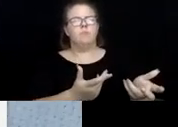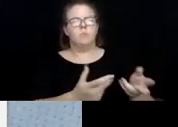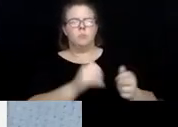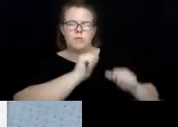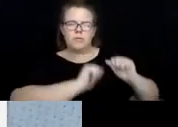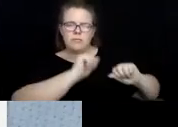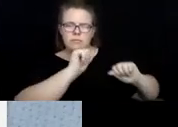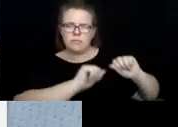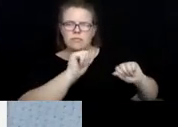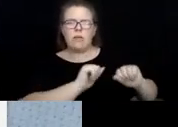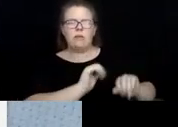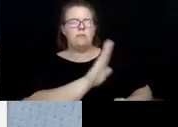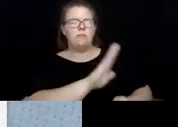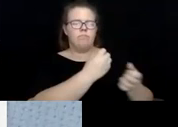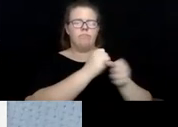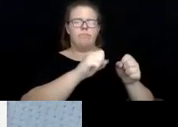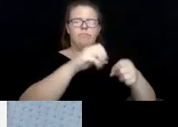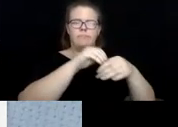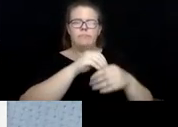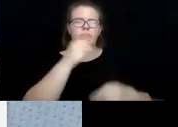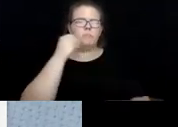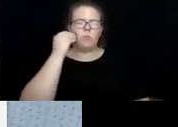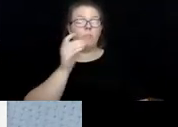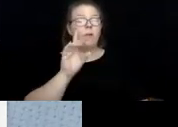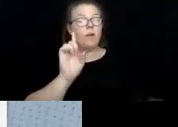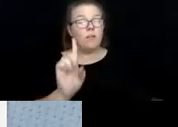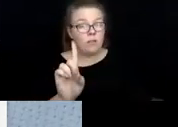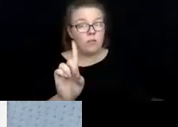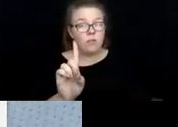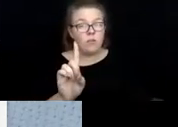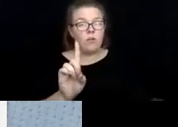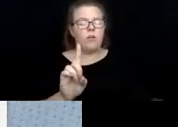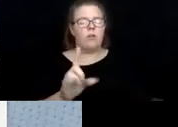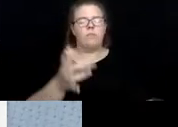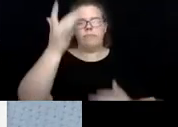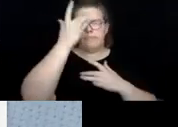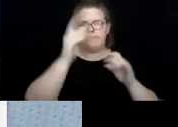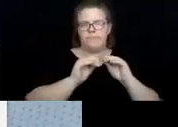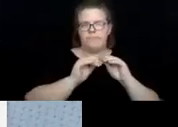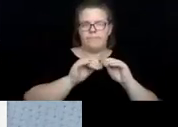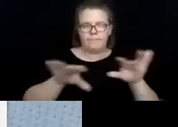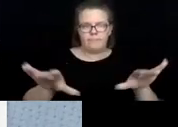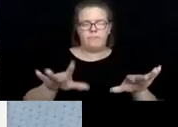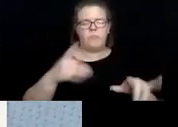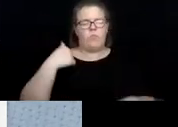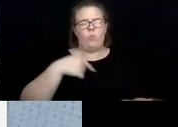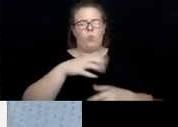client's safety in the home. However, due to the pandemic, we received